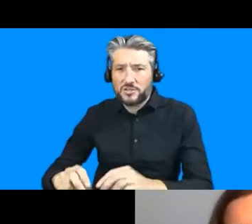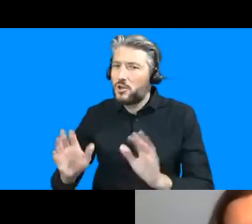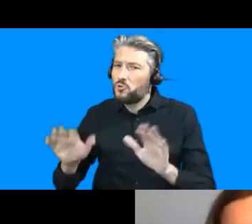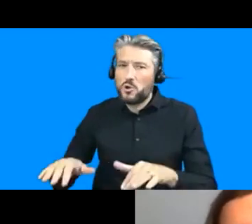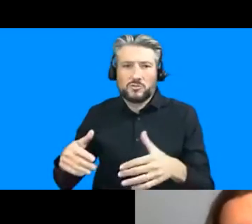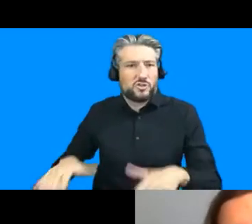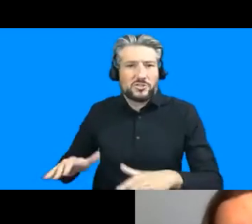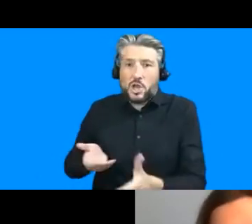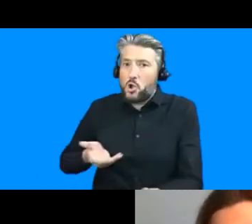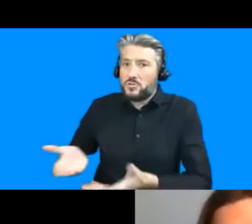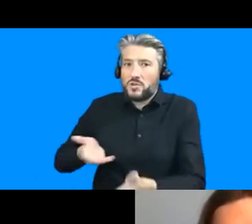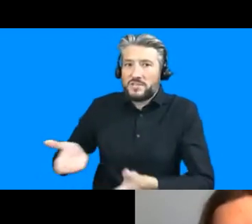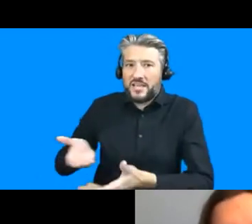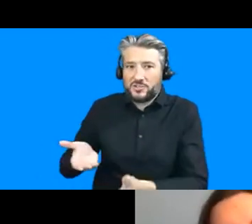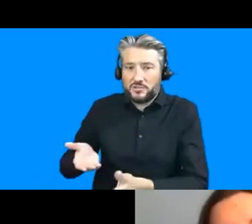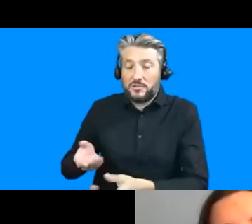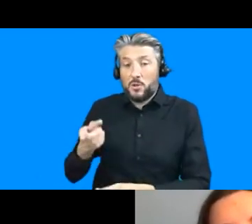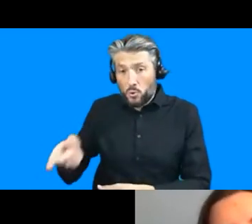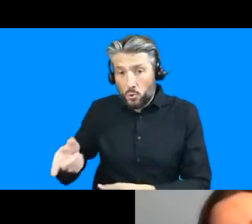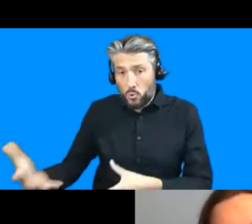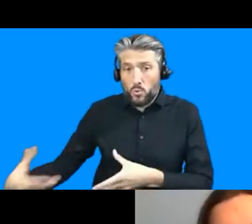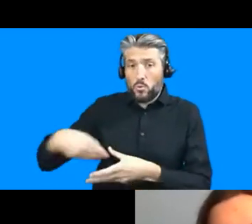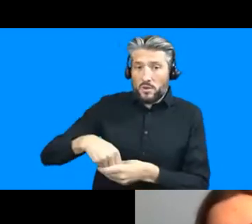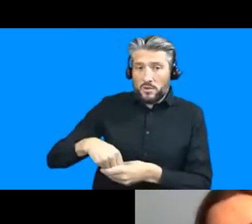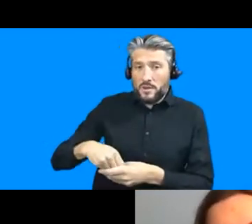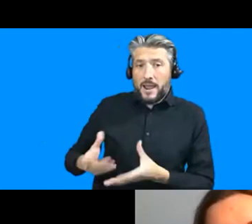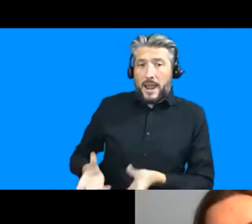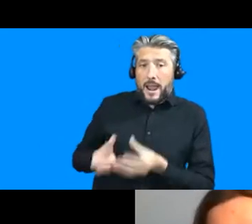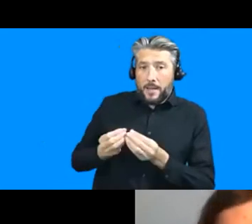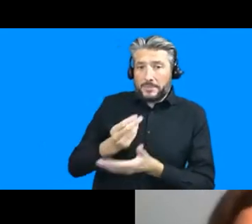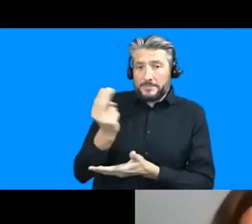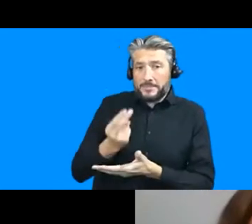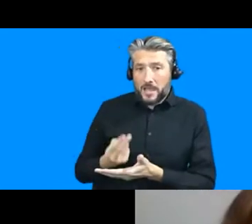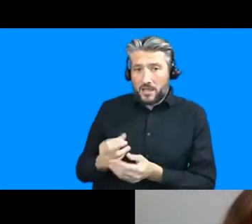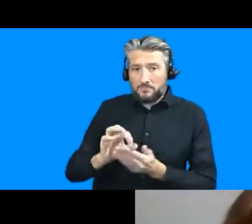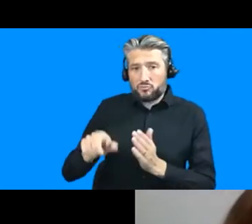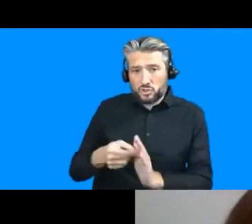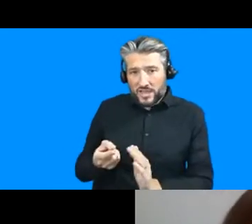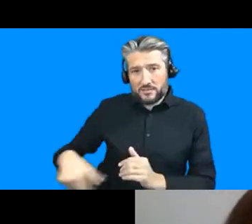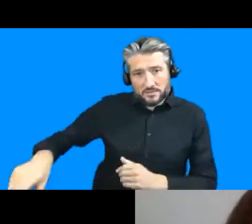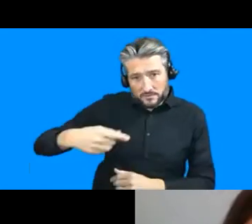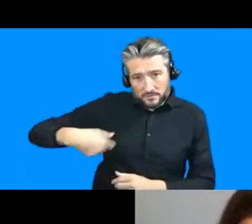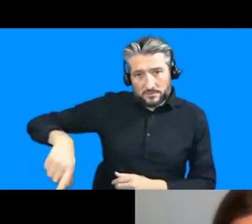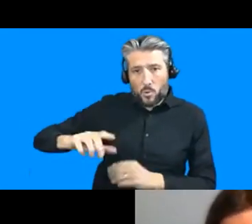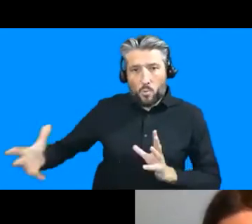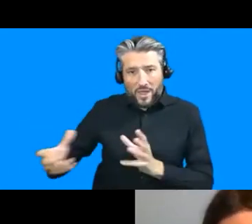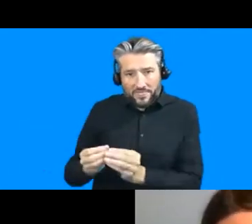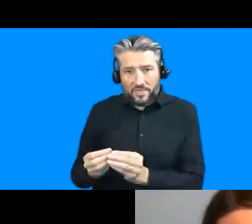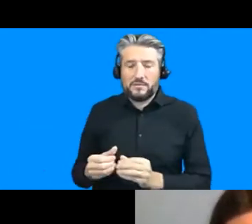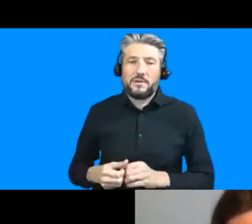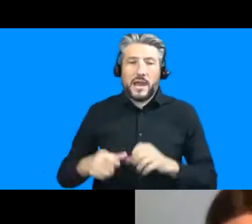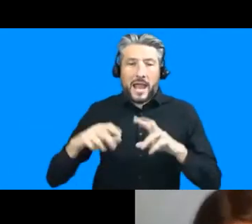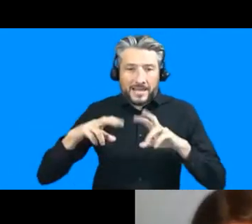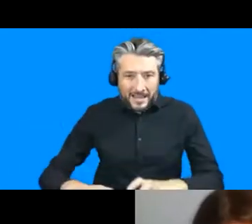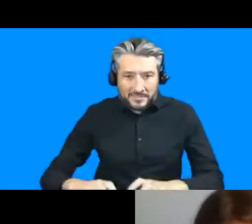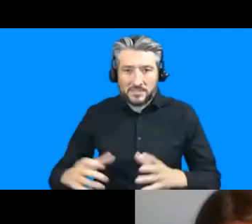but actually getting them to kind of design the projects with us um actually um do the analysis together we're at the state we're doing